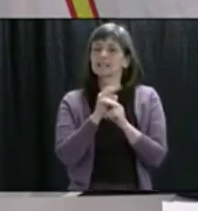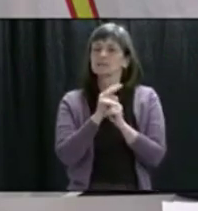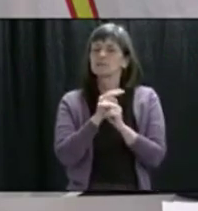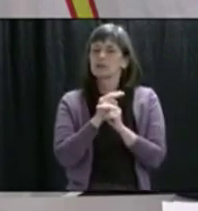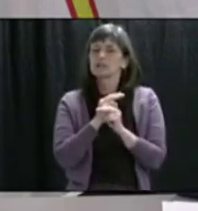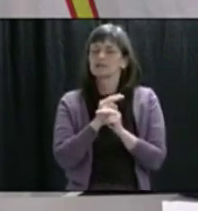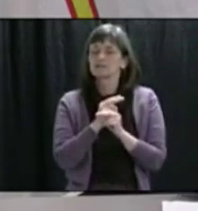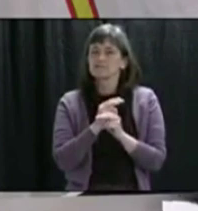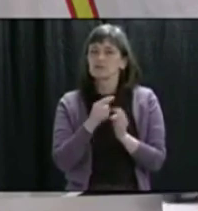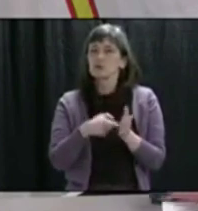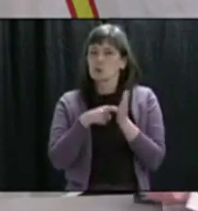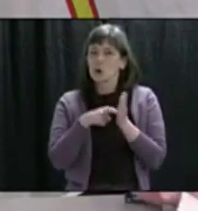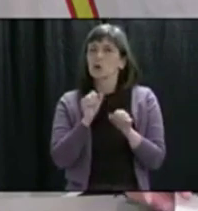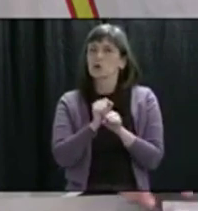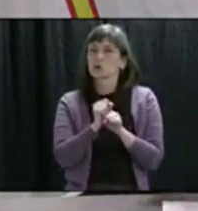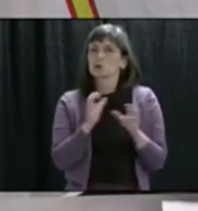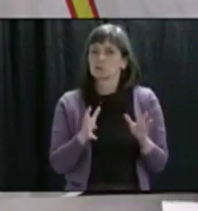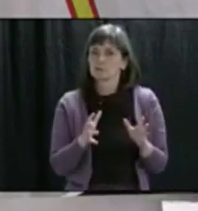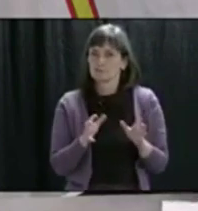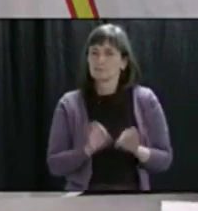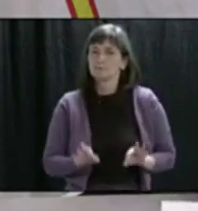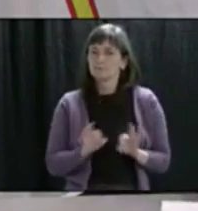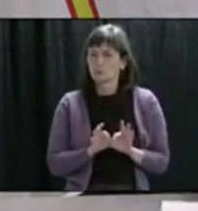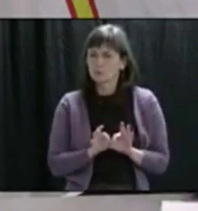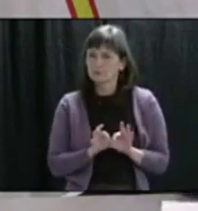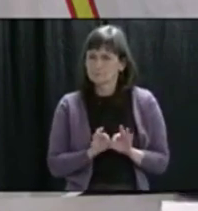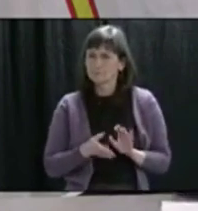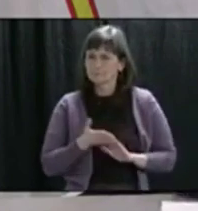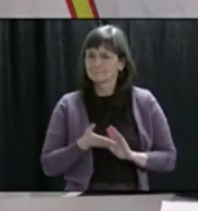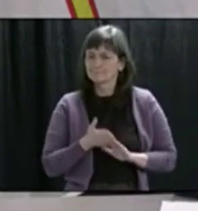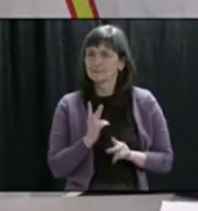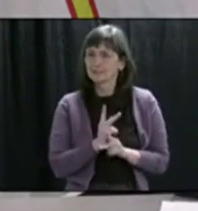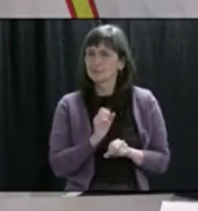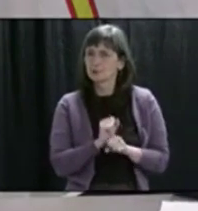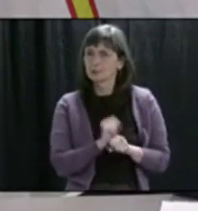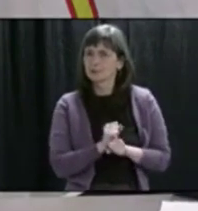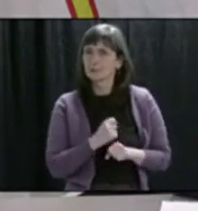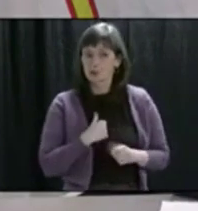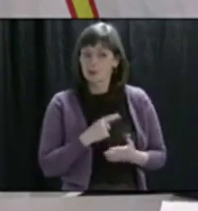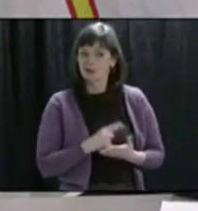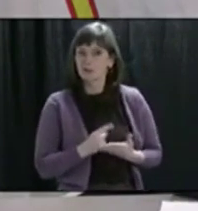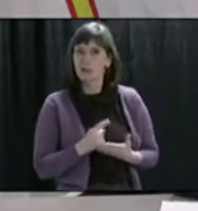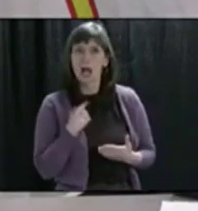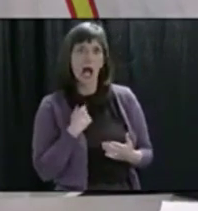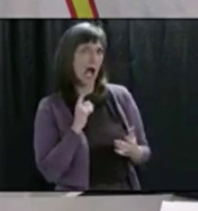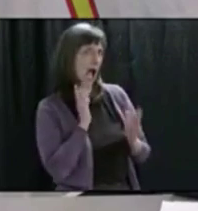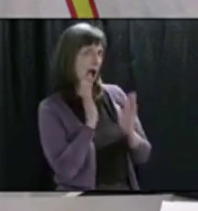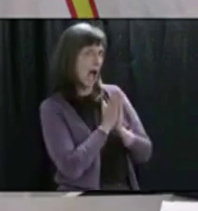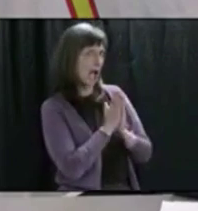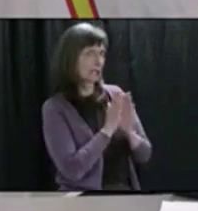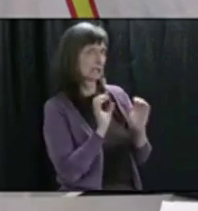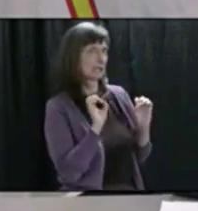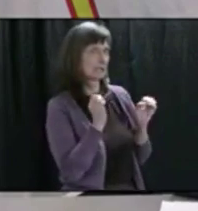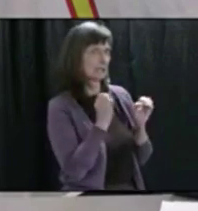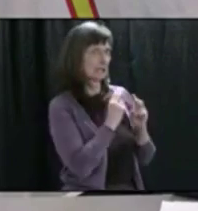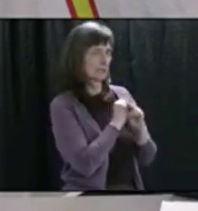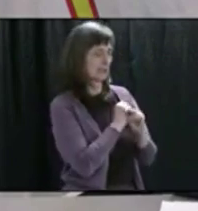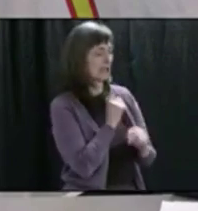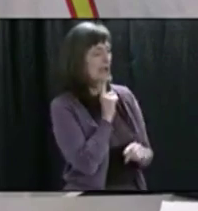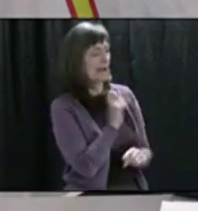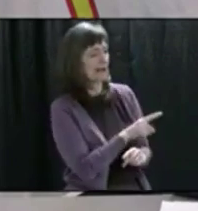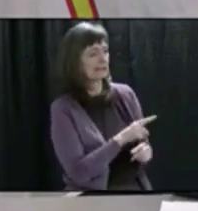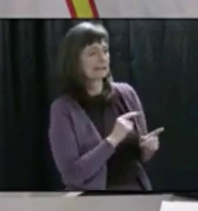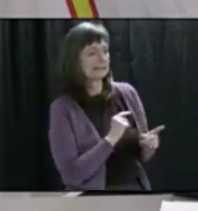a very important essential worker. So I checked in with the Easter Bunny this week. And although it's